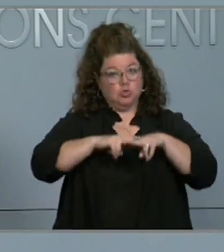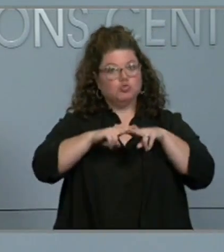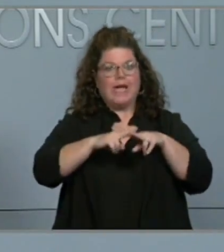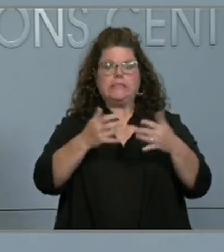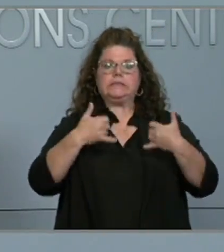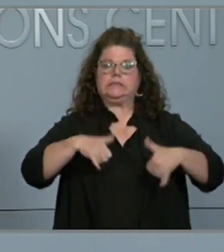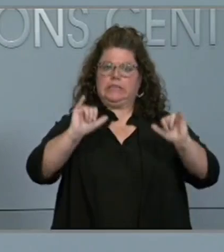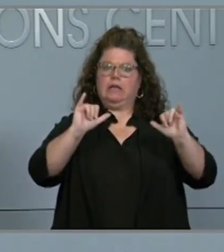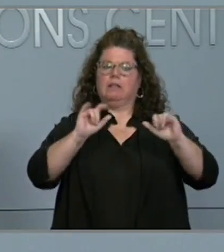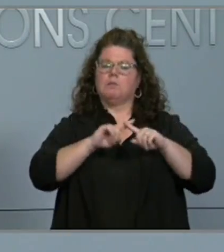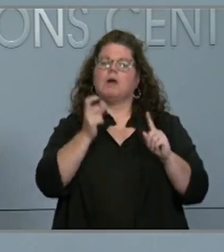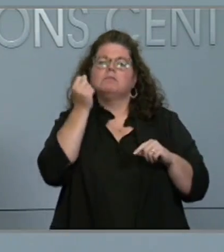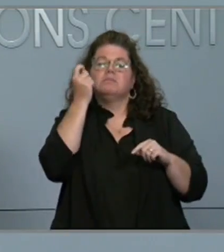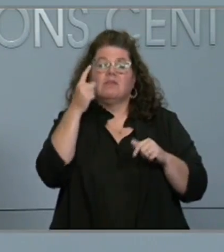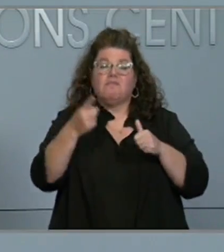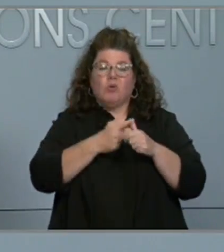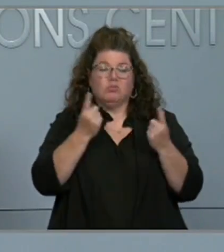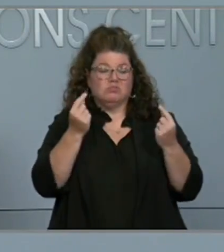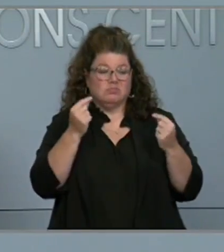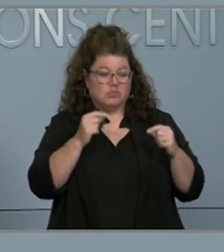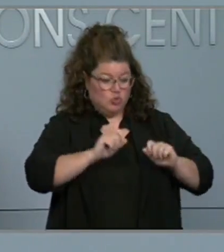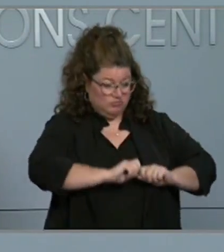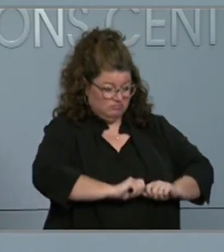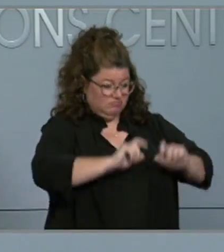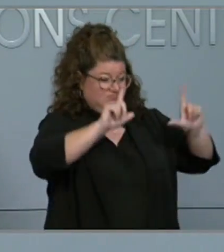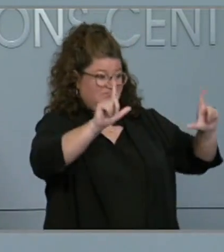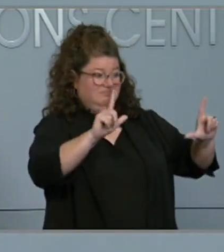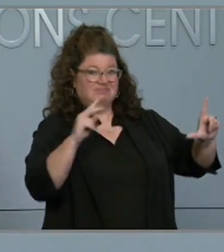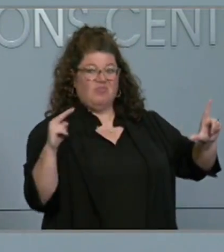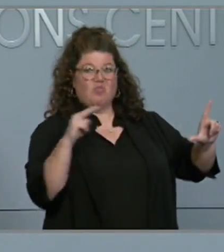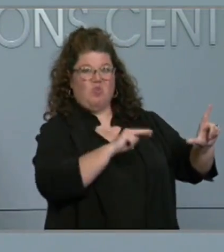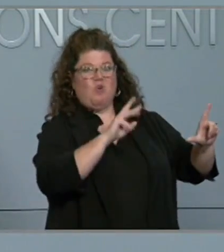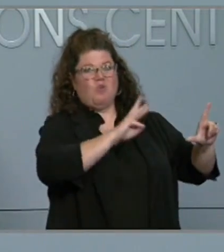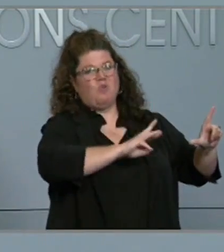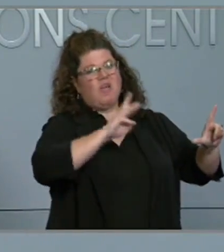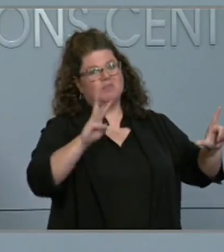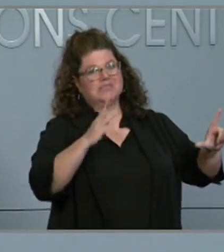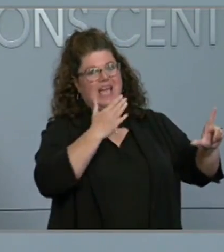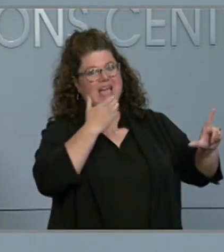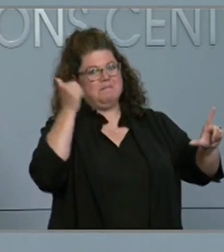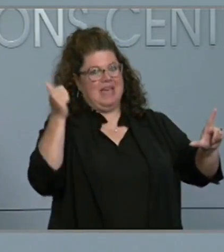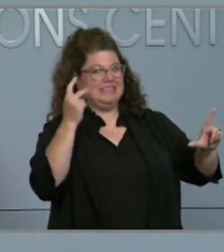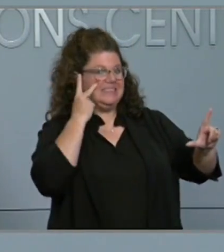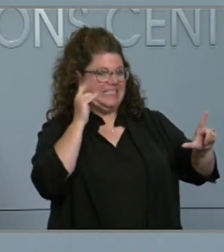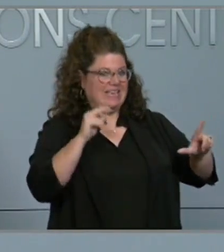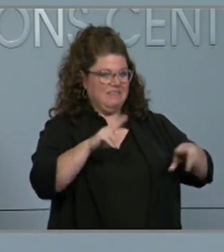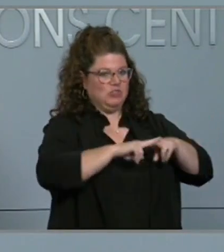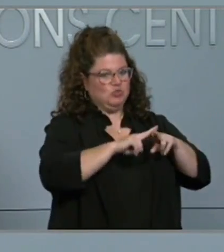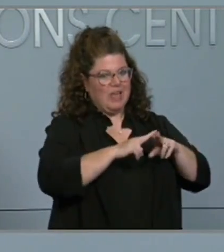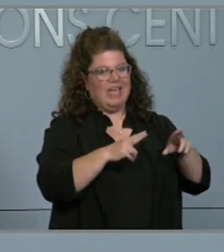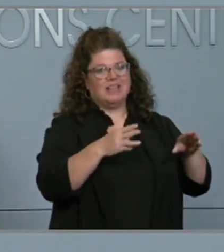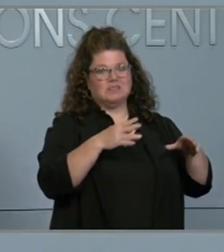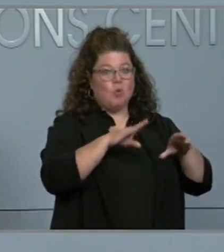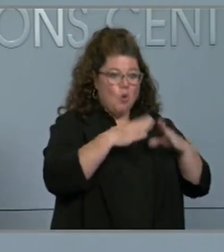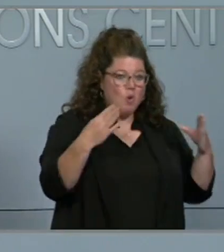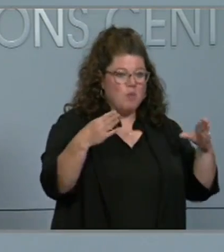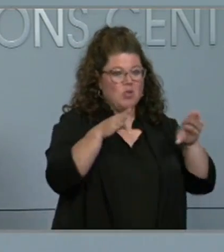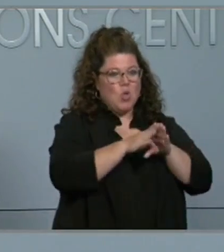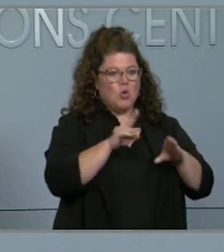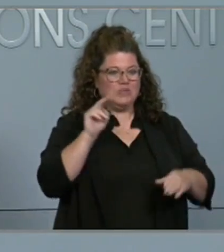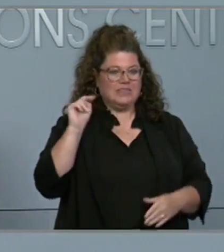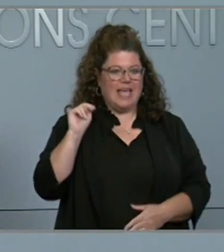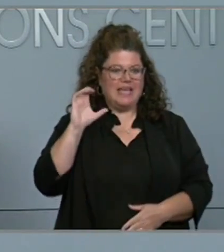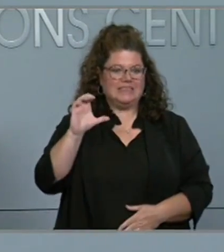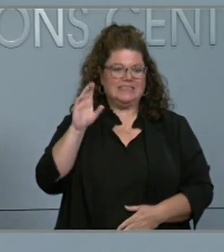look at the latest schedules and visit ncbytrain.org. Looking ahead, once this damage is assessed, we will work to get our